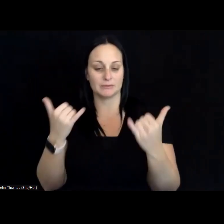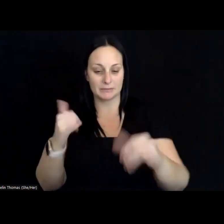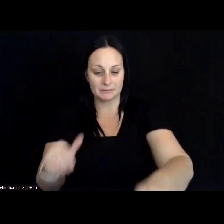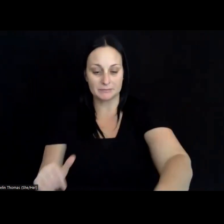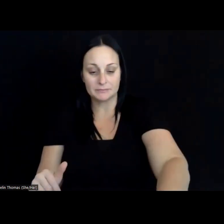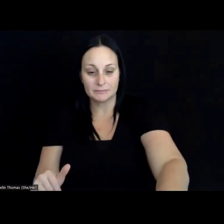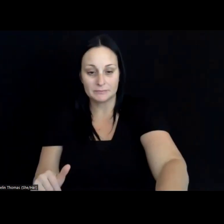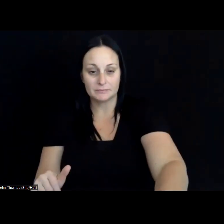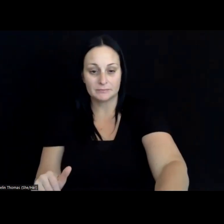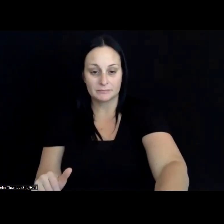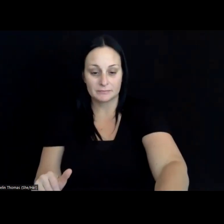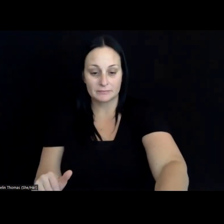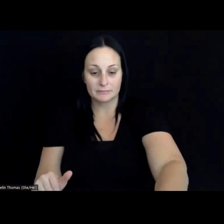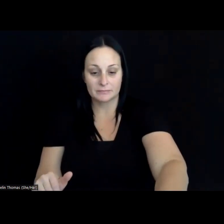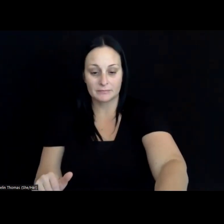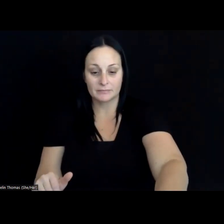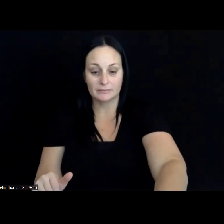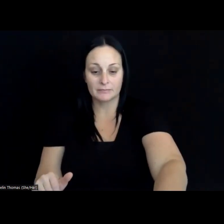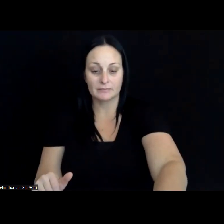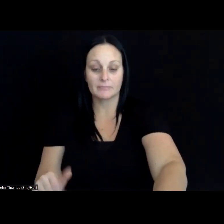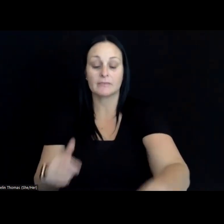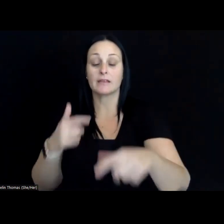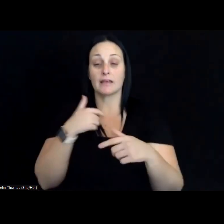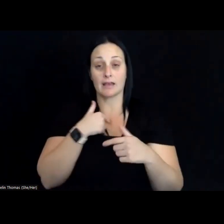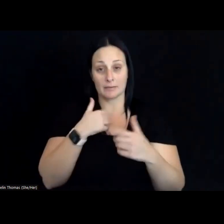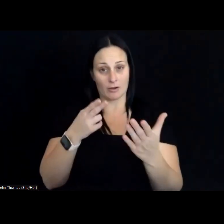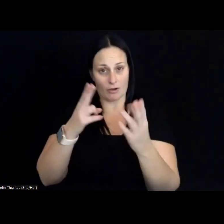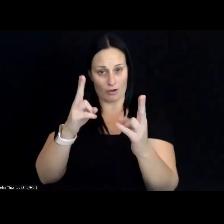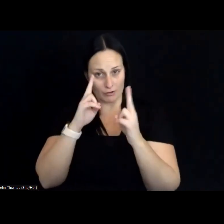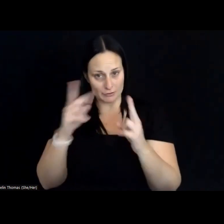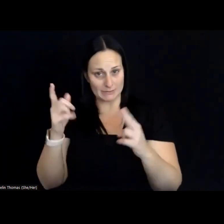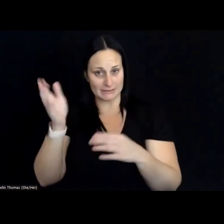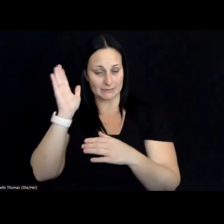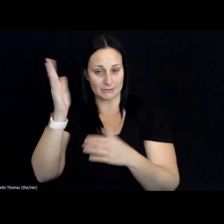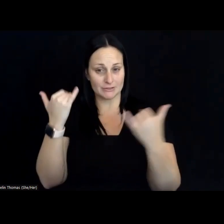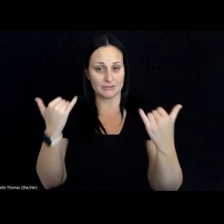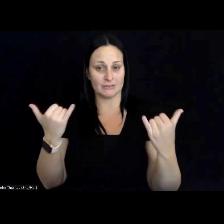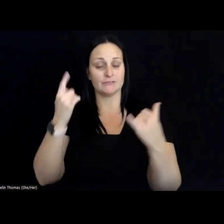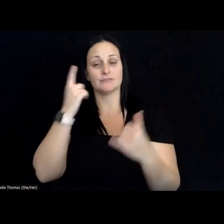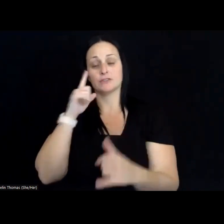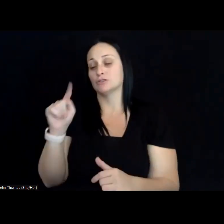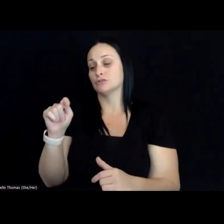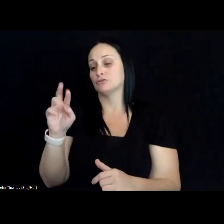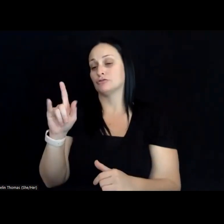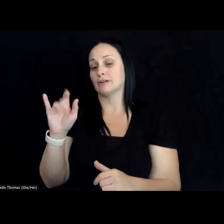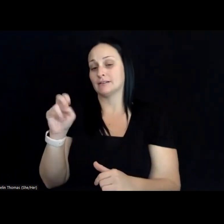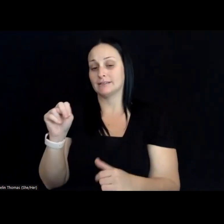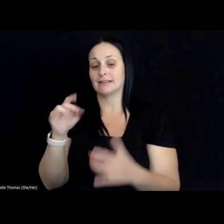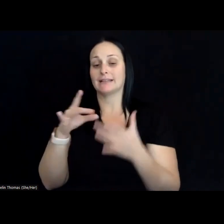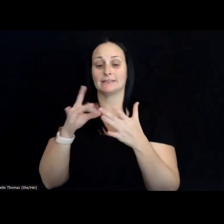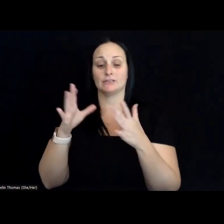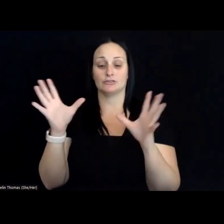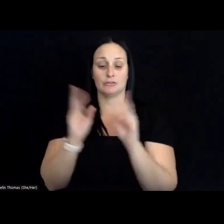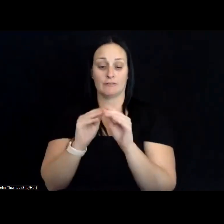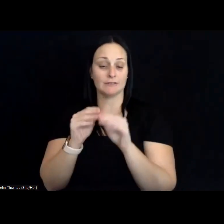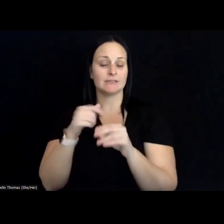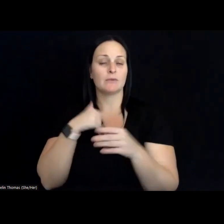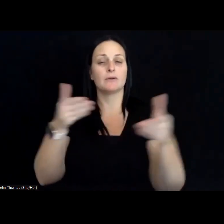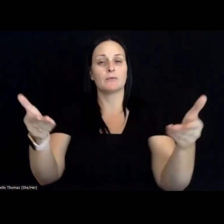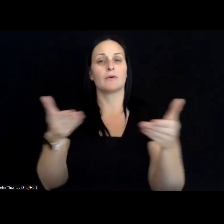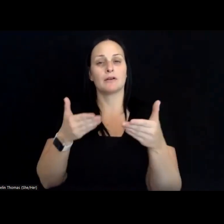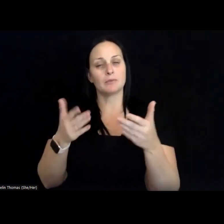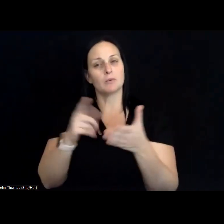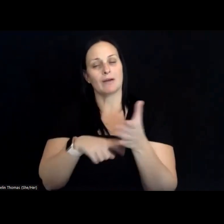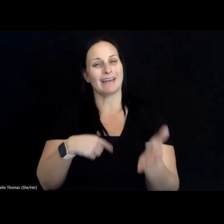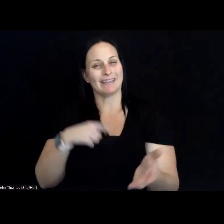honored to be your speaker for today's session on Triton Leaders Conference, and I just want to welcome you all to what